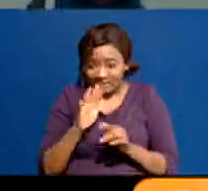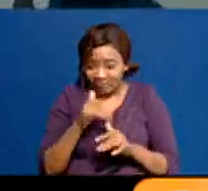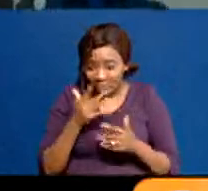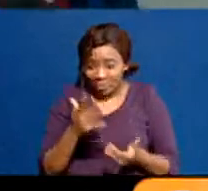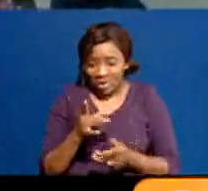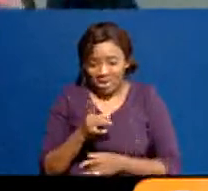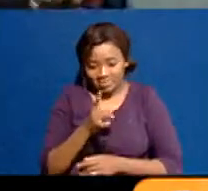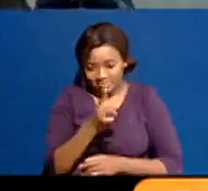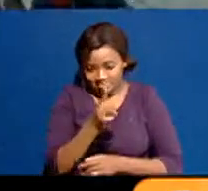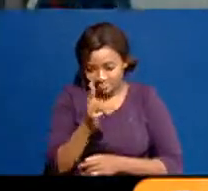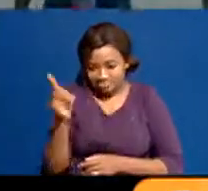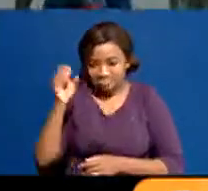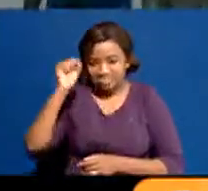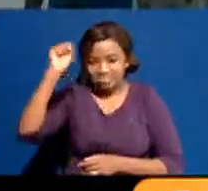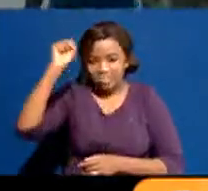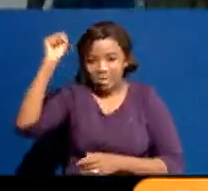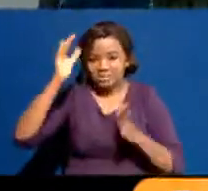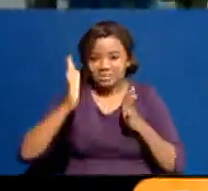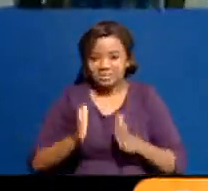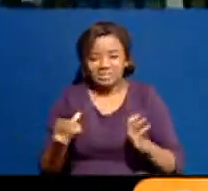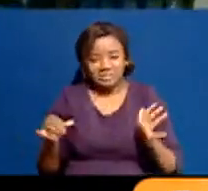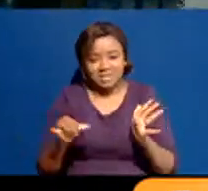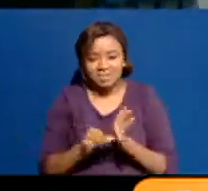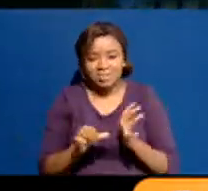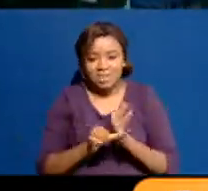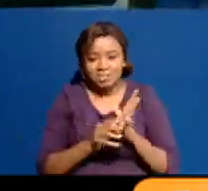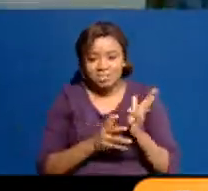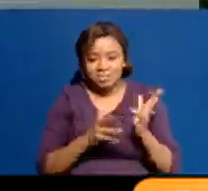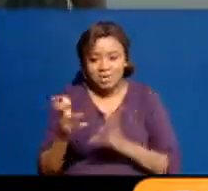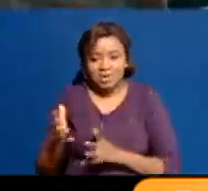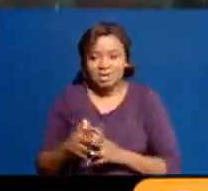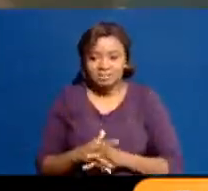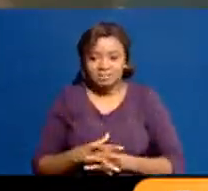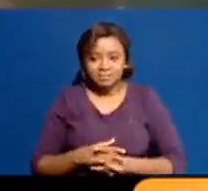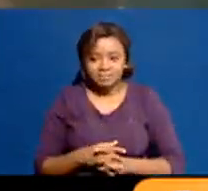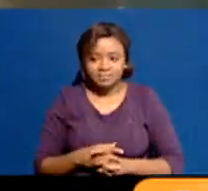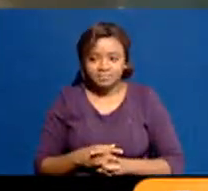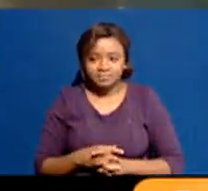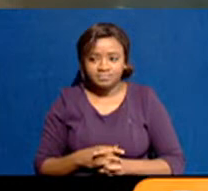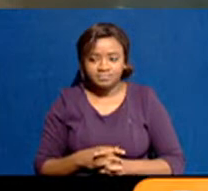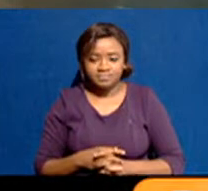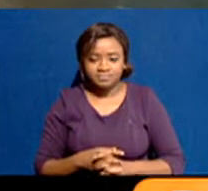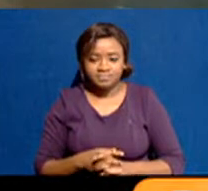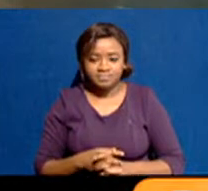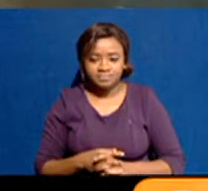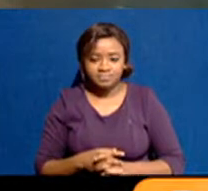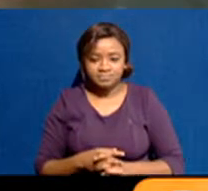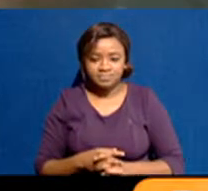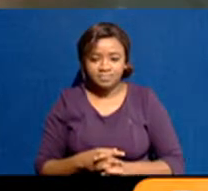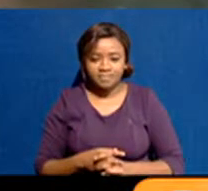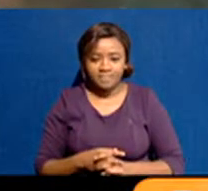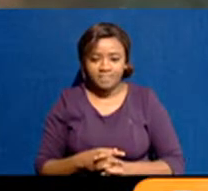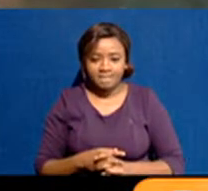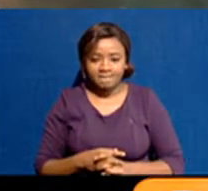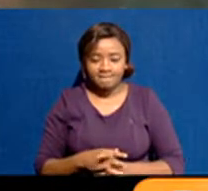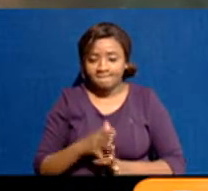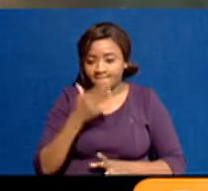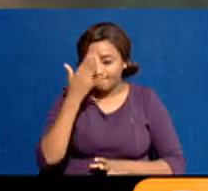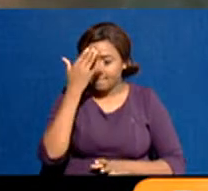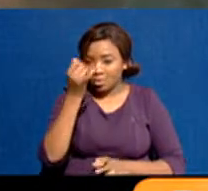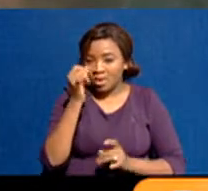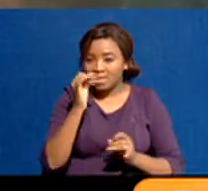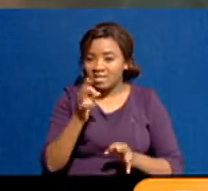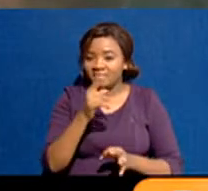from politicians who know better, and it's coming from people who actually have the mechanisms and the spaces. Because if you're on the government side,